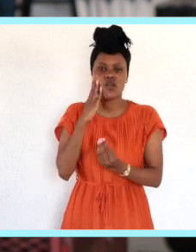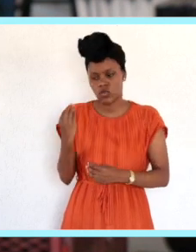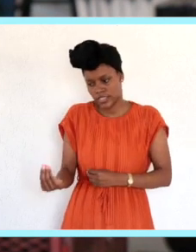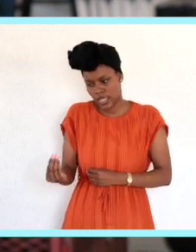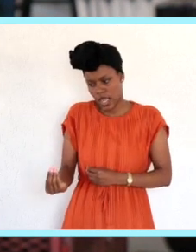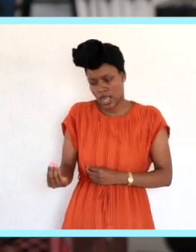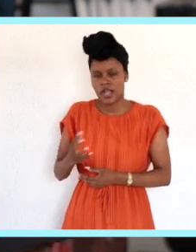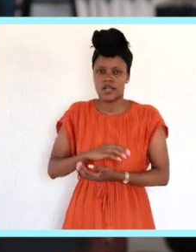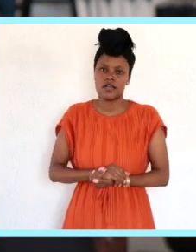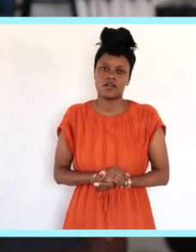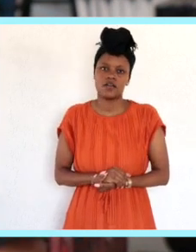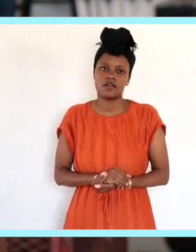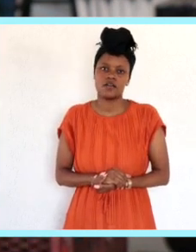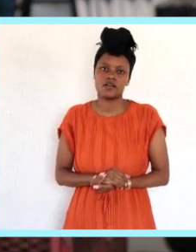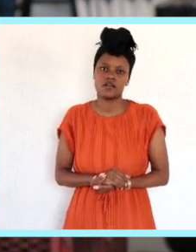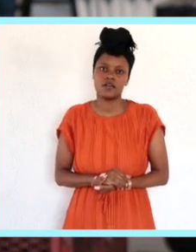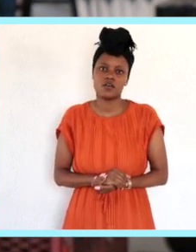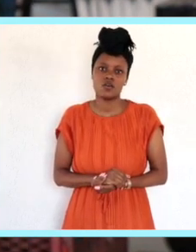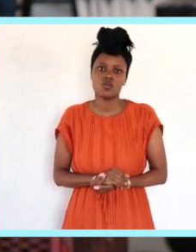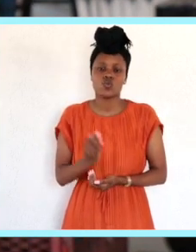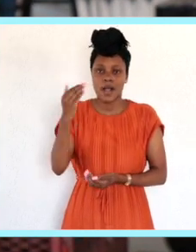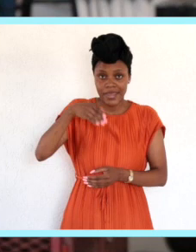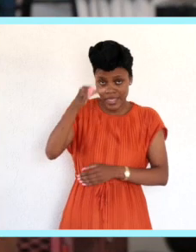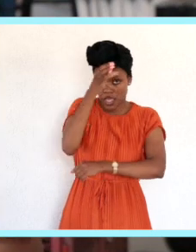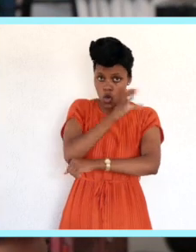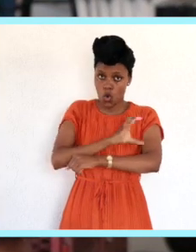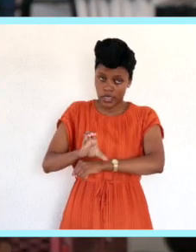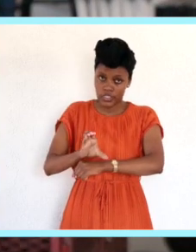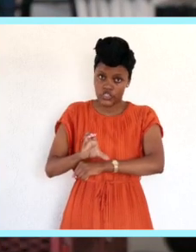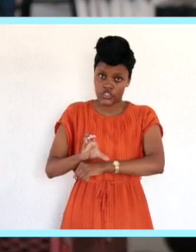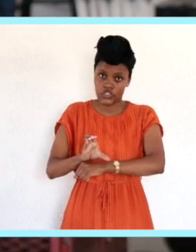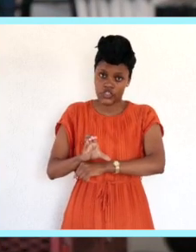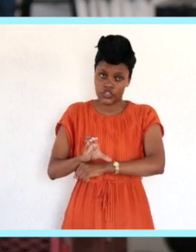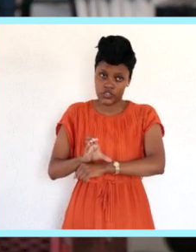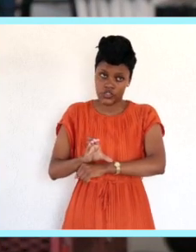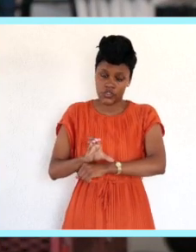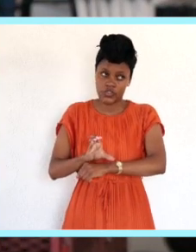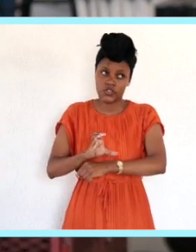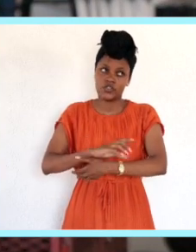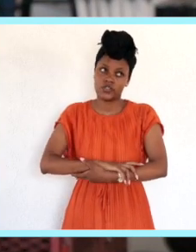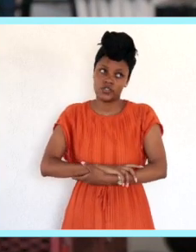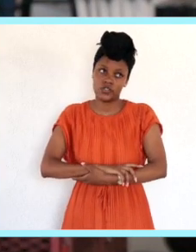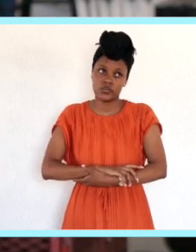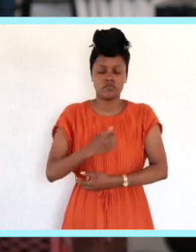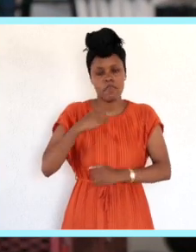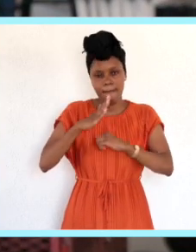things at a very young age. So coming to Cummins, it really was